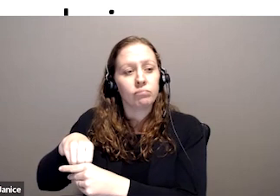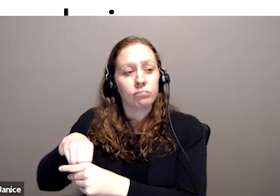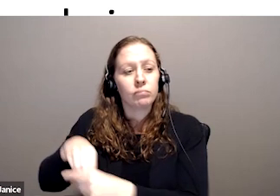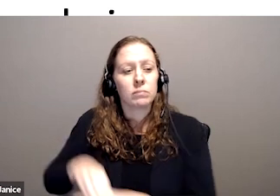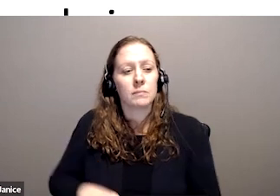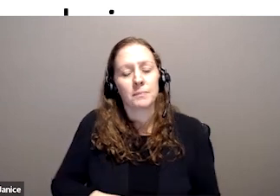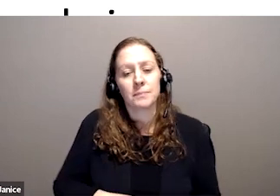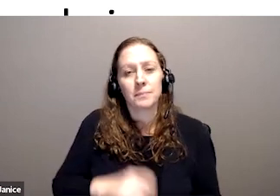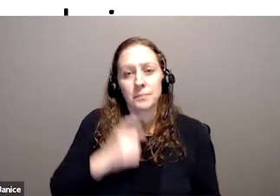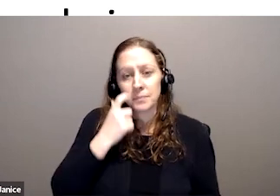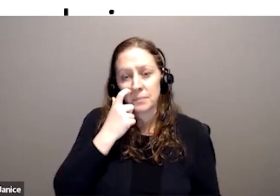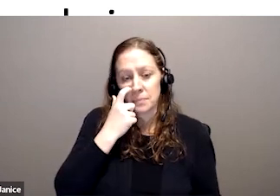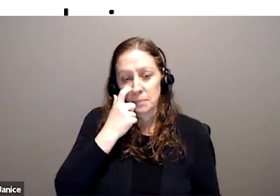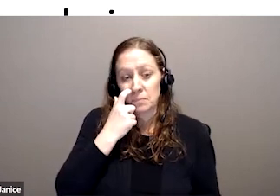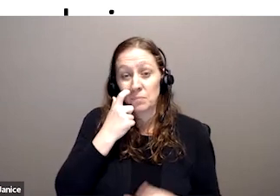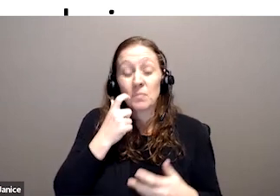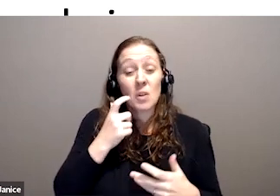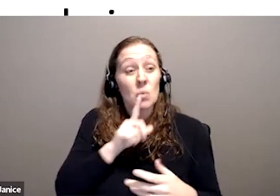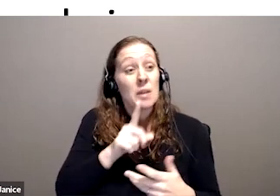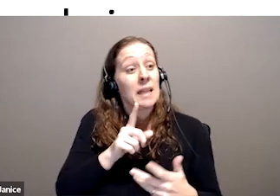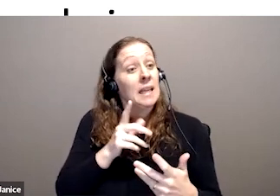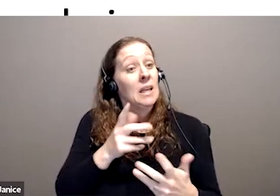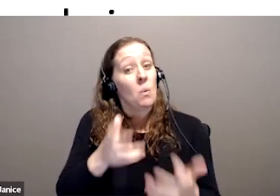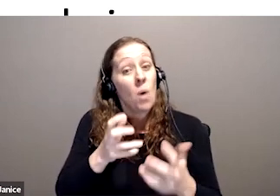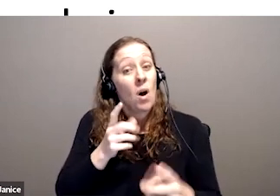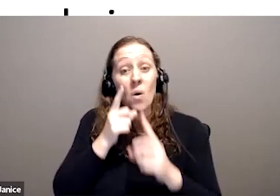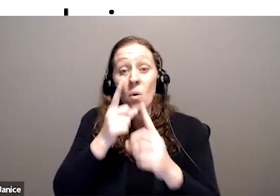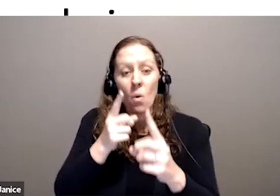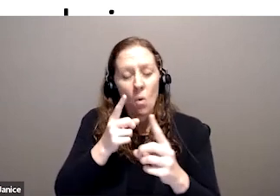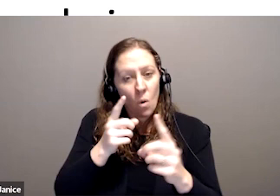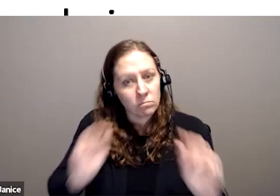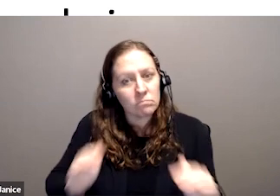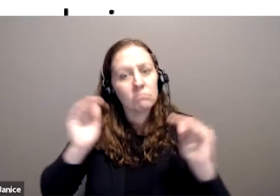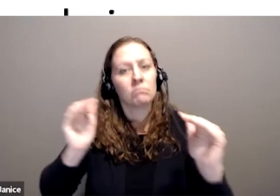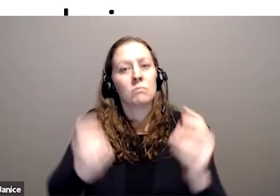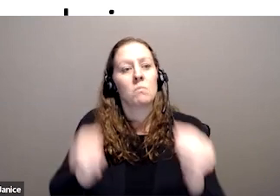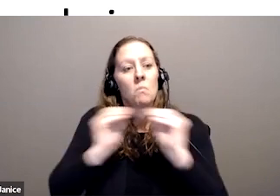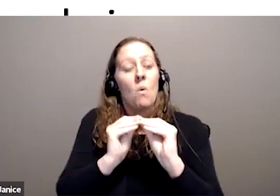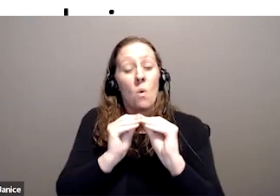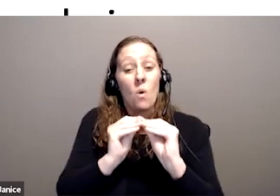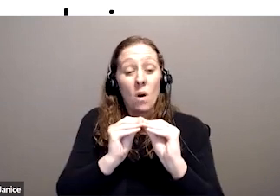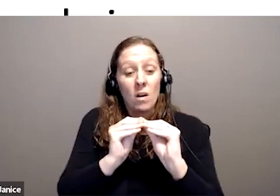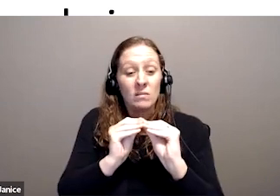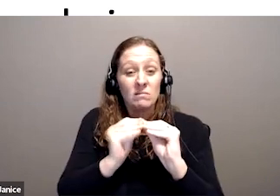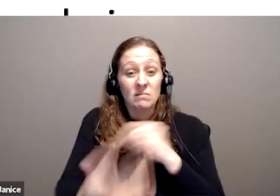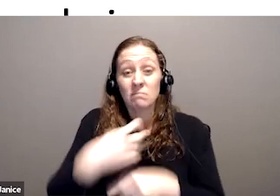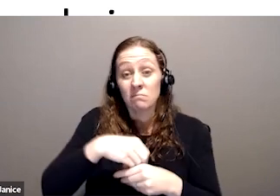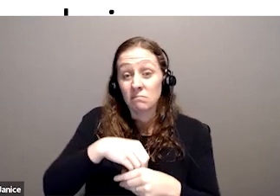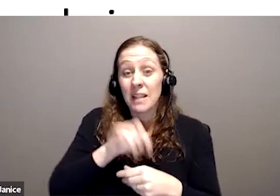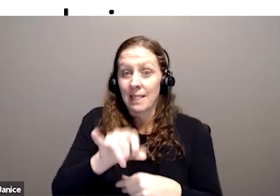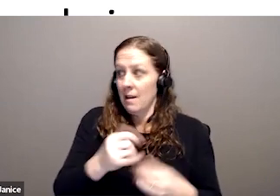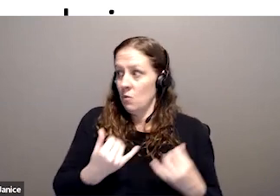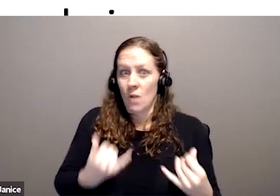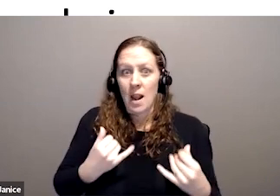to even yet more progress in Canada. And hence, it brings us to the moment we're in right now where we're looking around